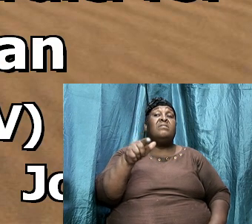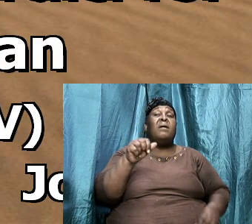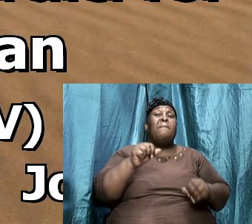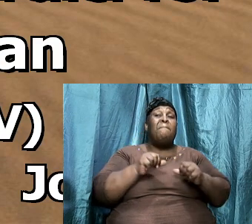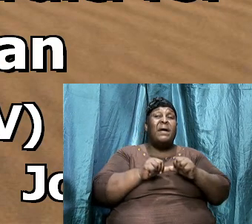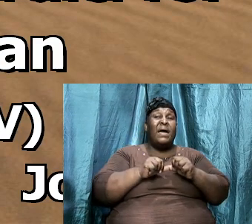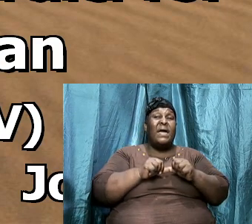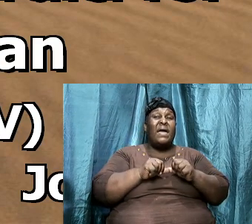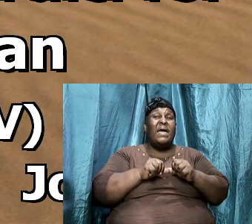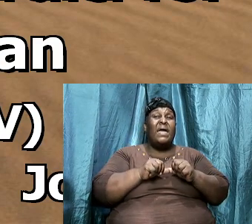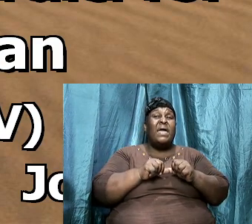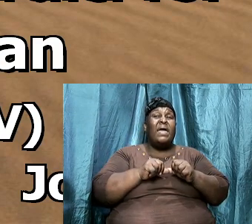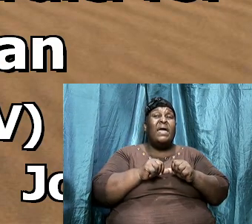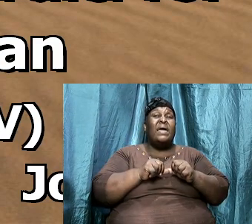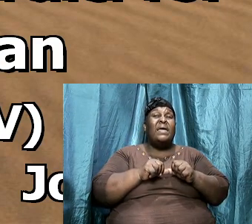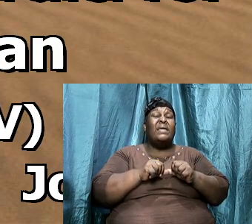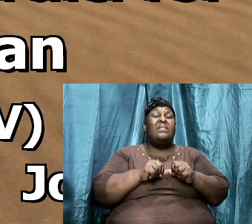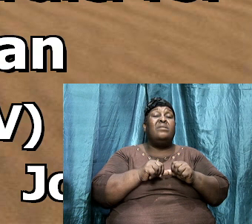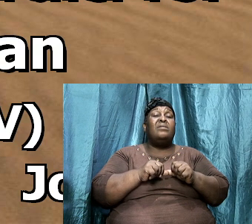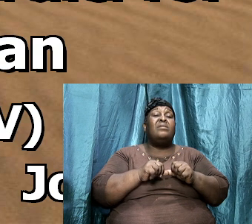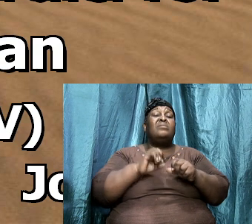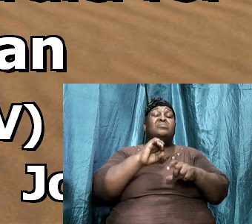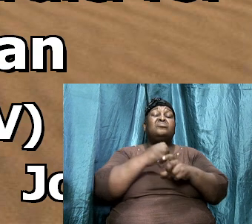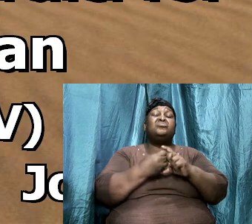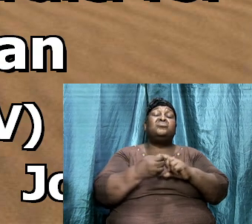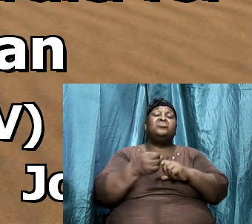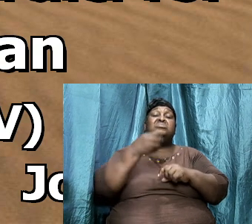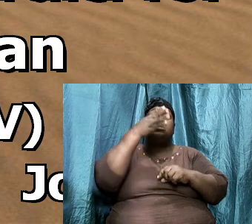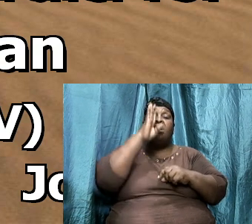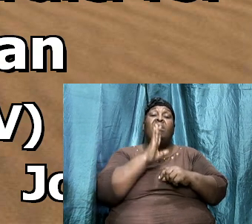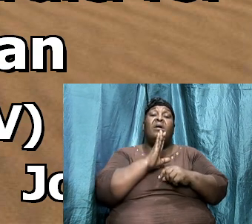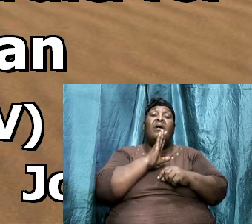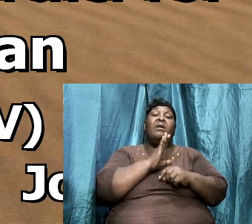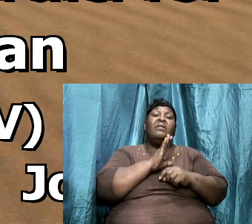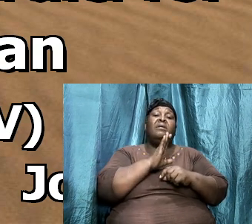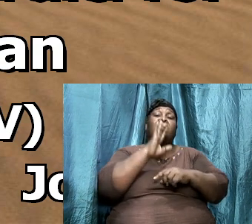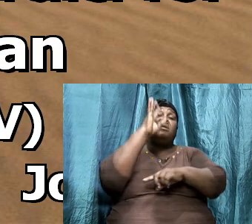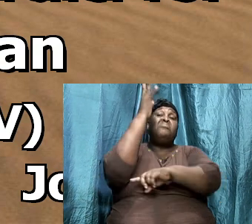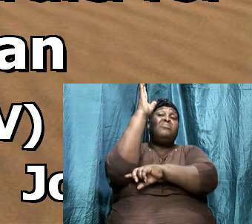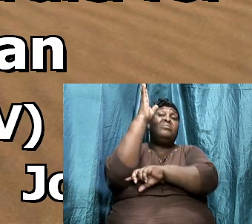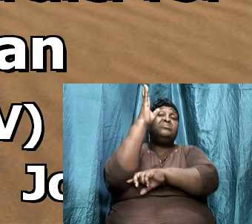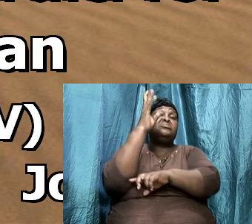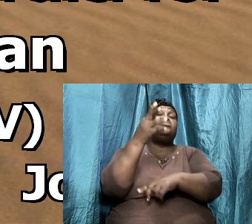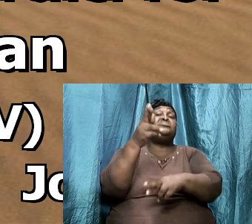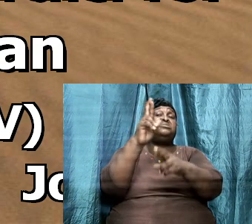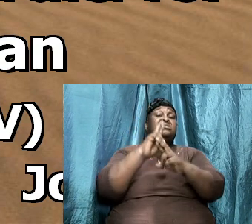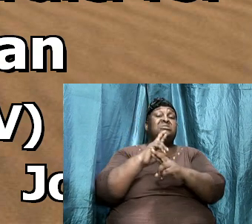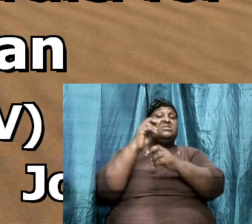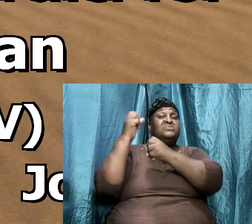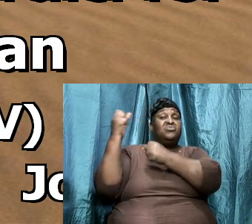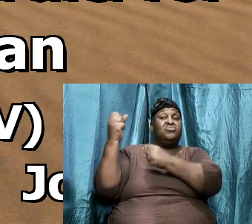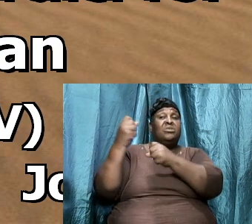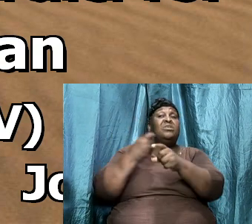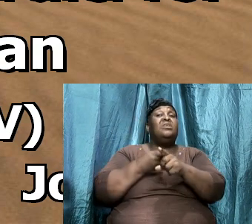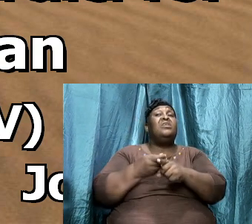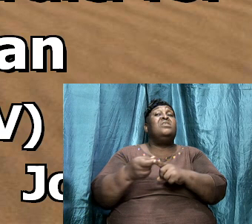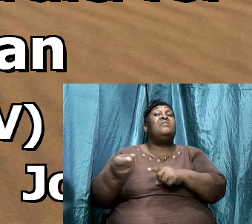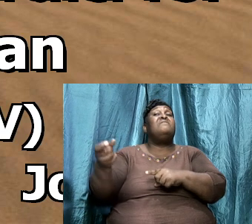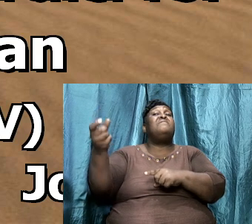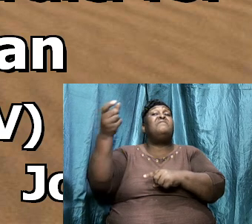is basically the source and the branches get the strength the same strength that we talking about from the vine